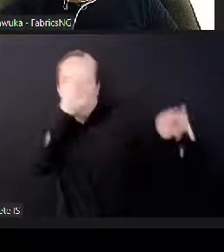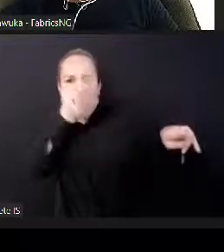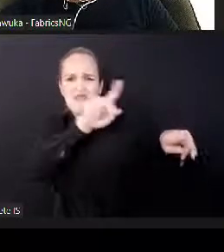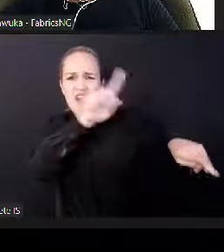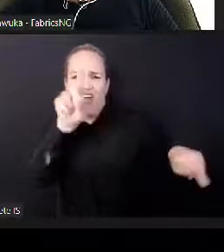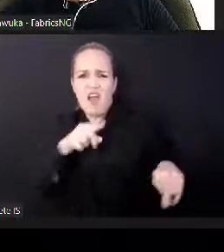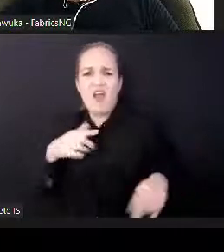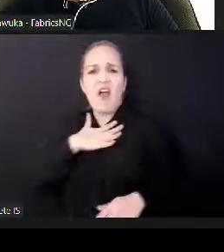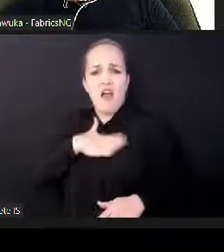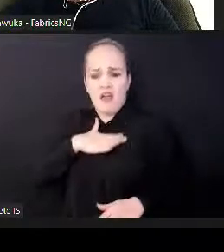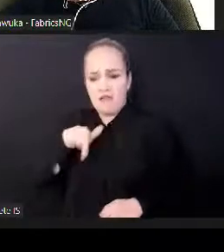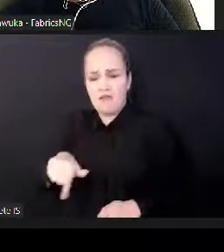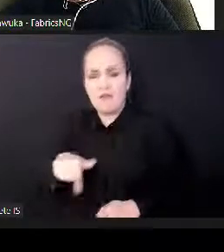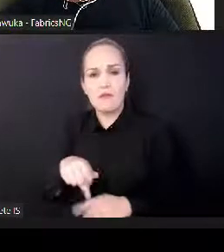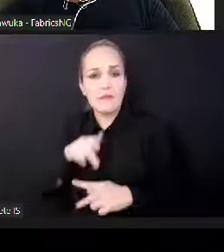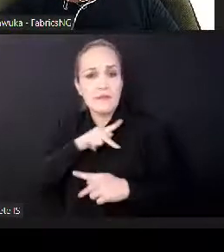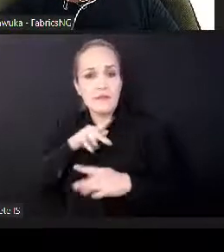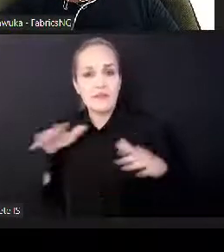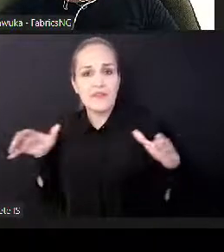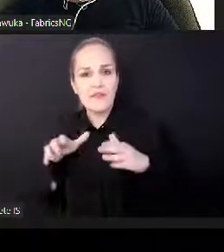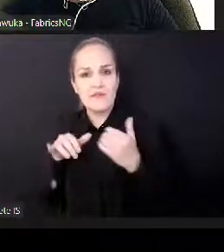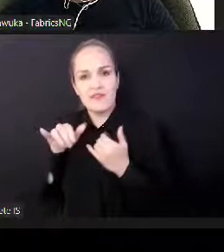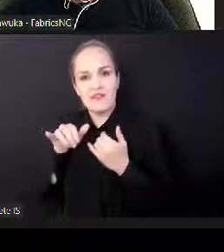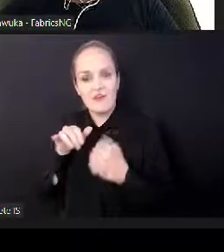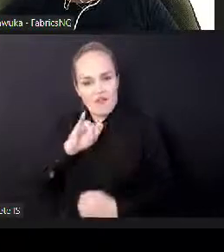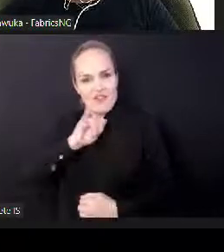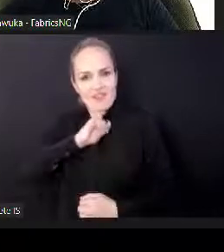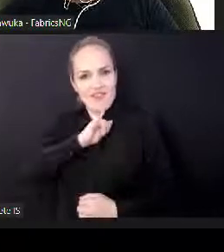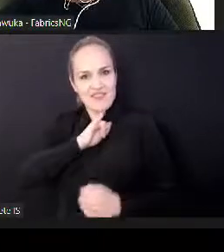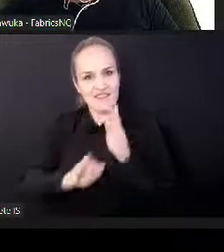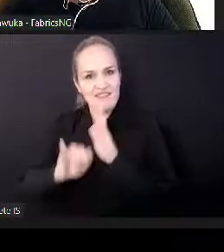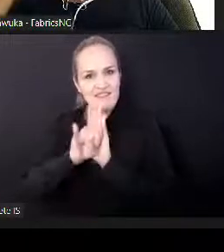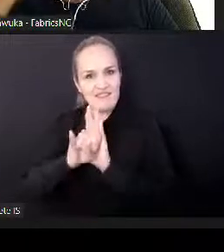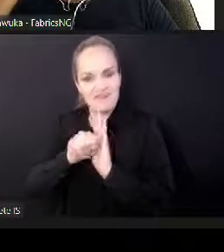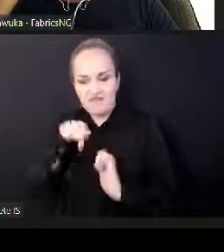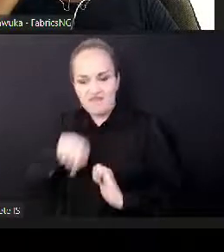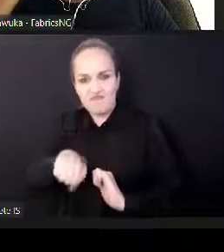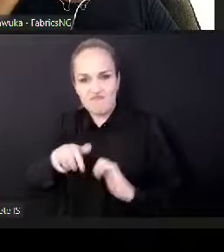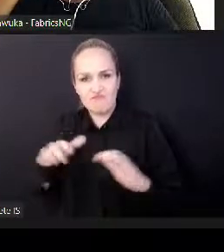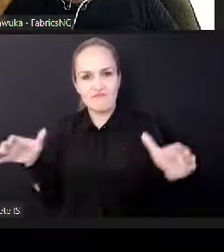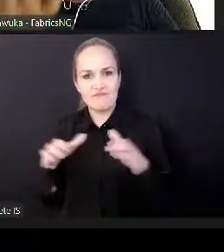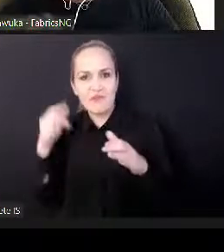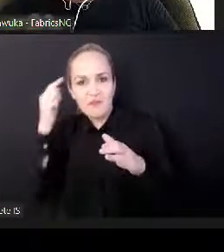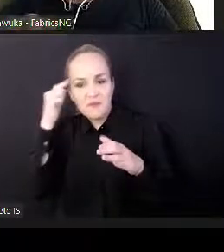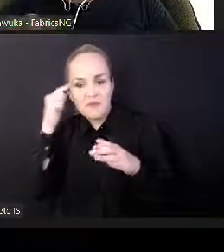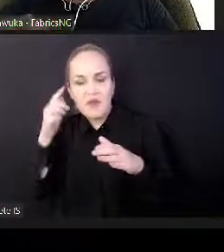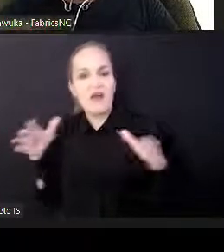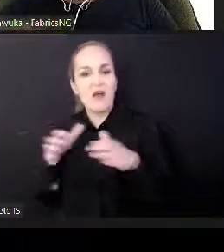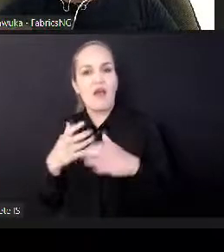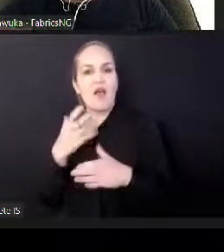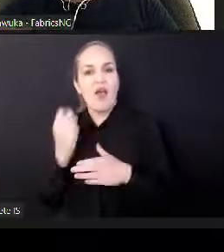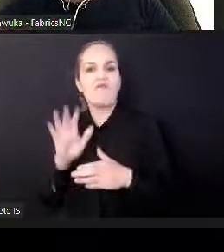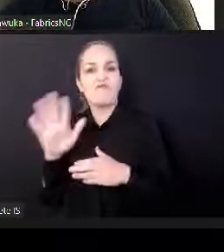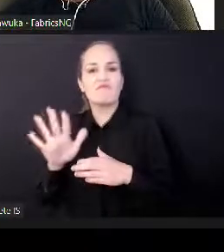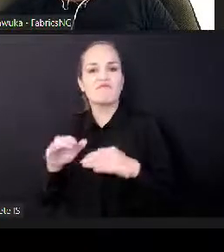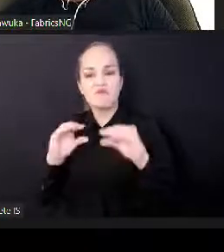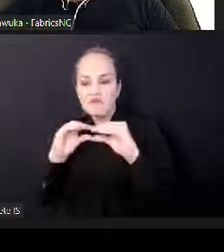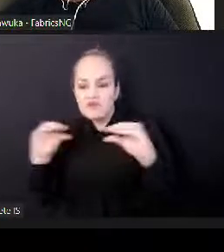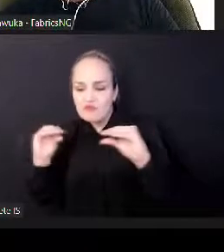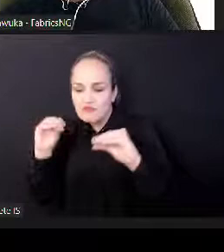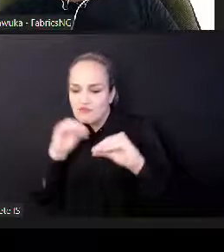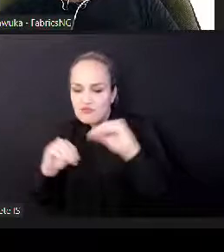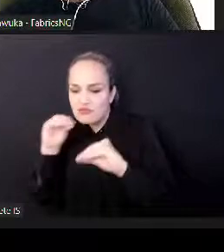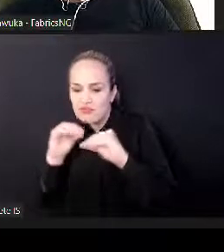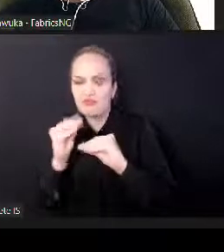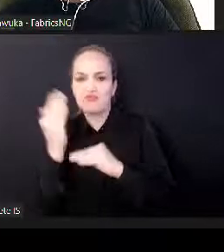our thinking. We've invested in gaming and gaming development. We've